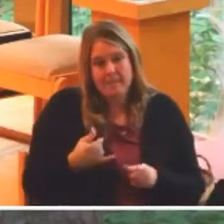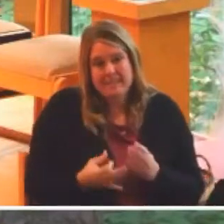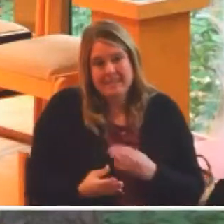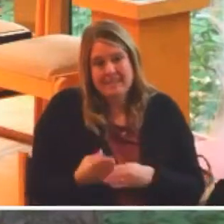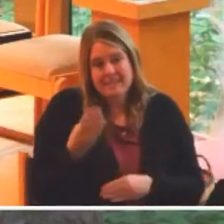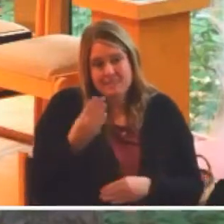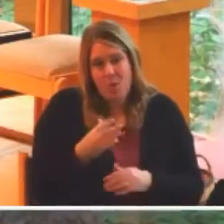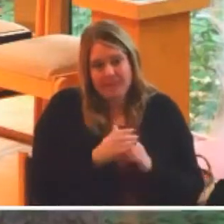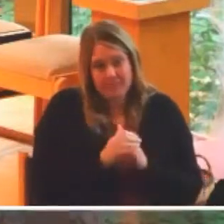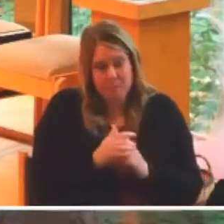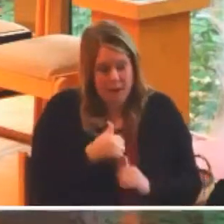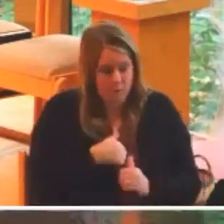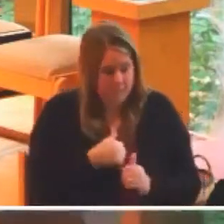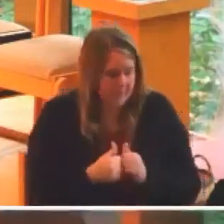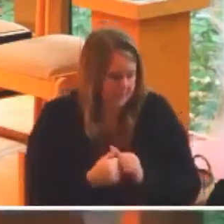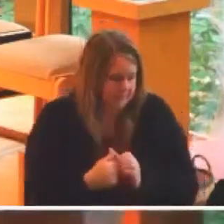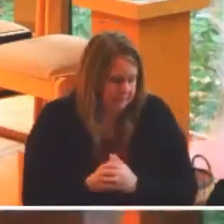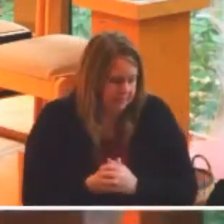Will you pray with me?